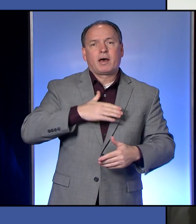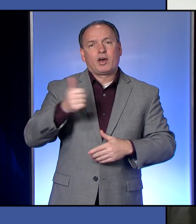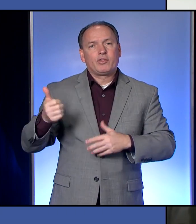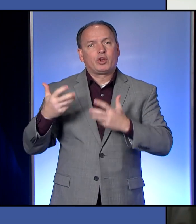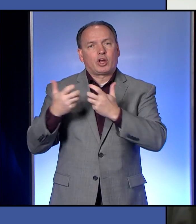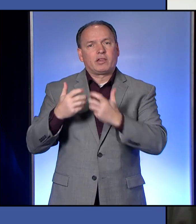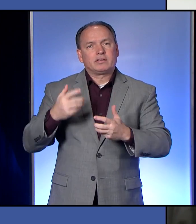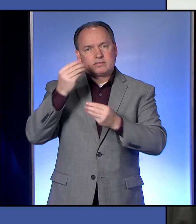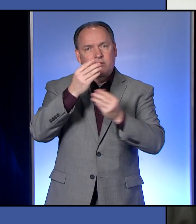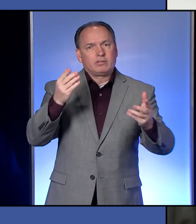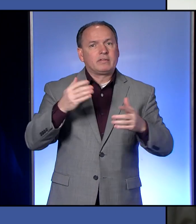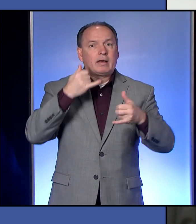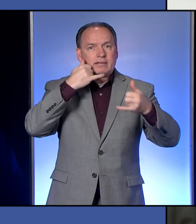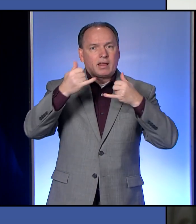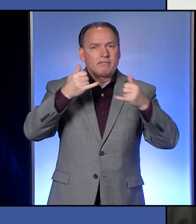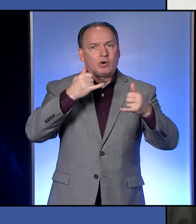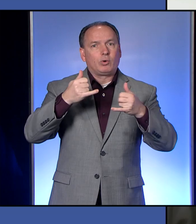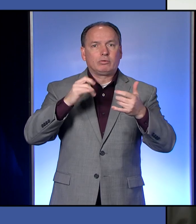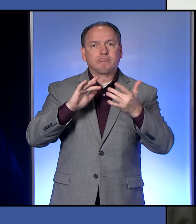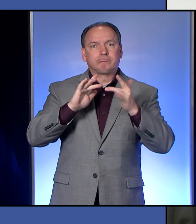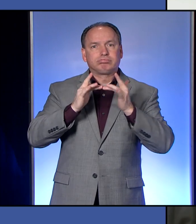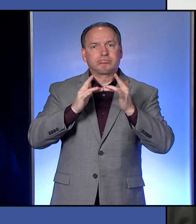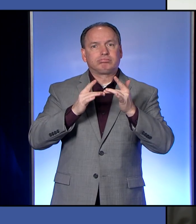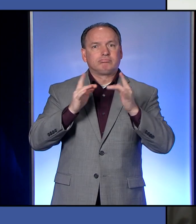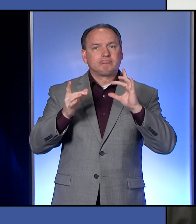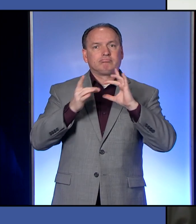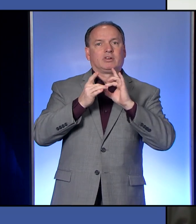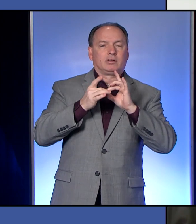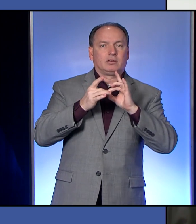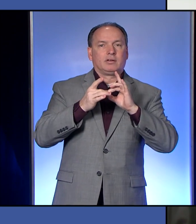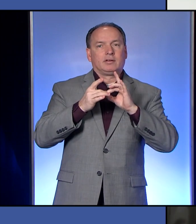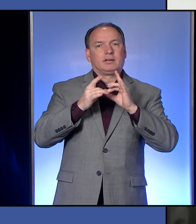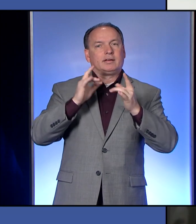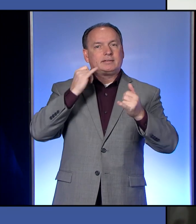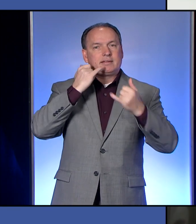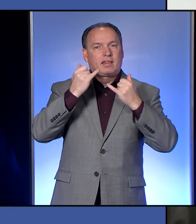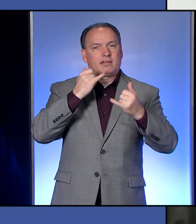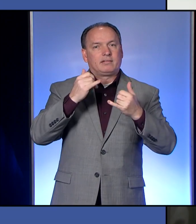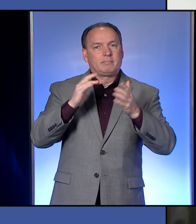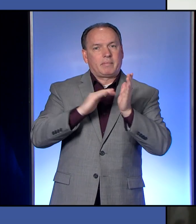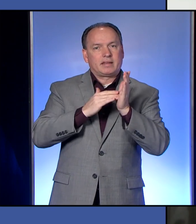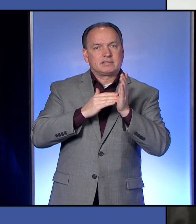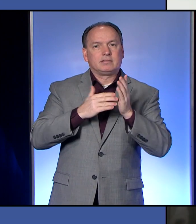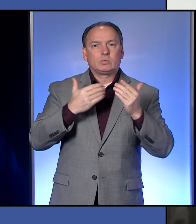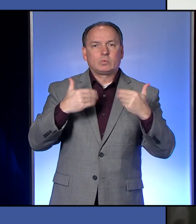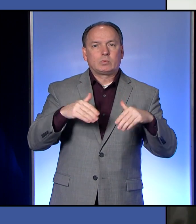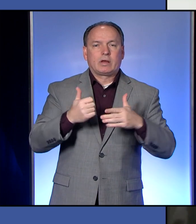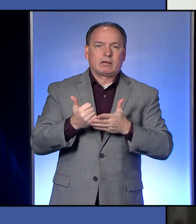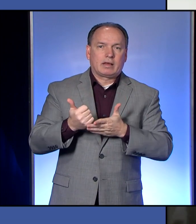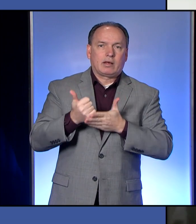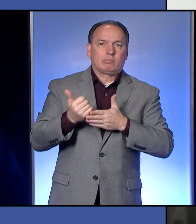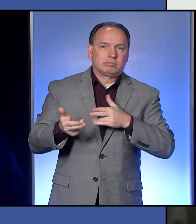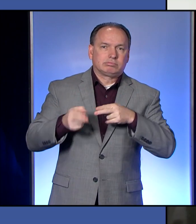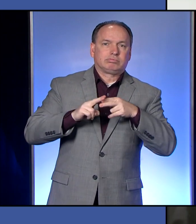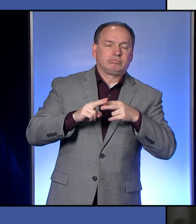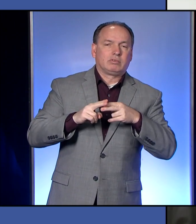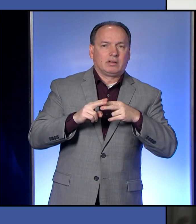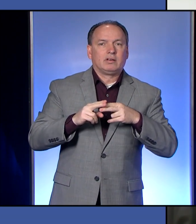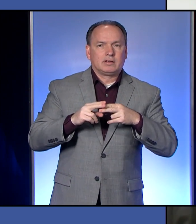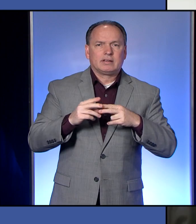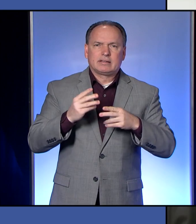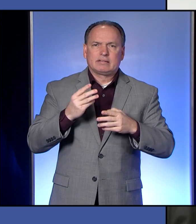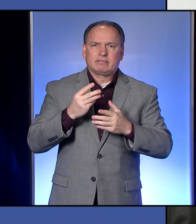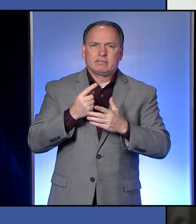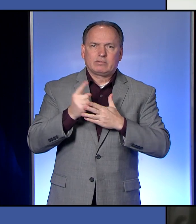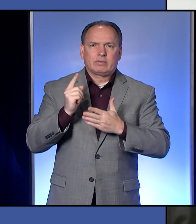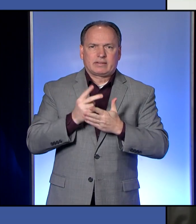telemarketing has increased significantly, telemarketing, telemedicine has increased significantly over the last few days with our MPE